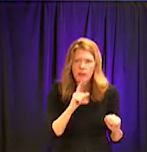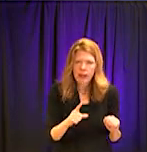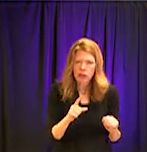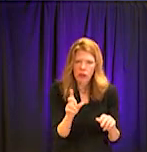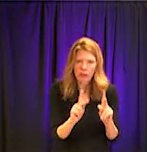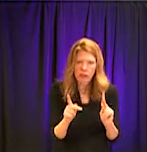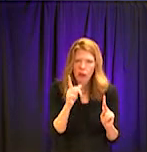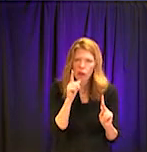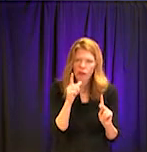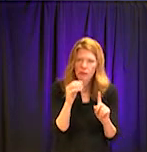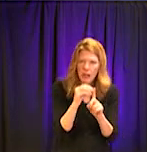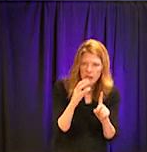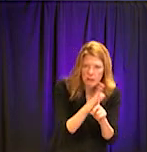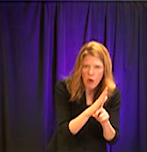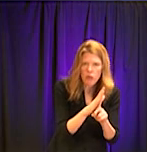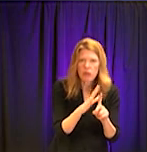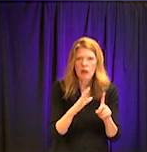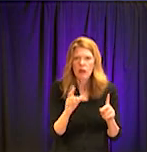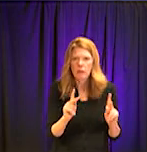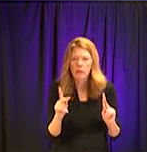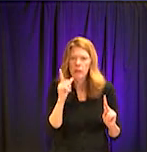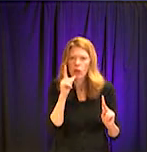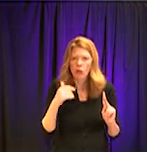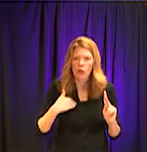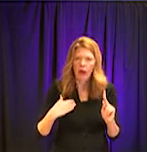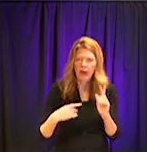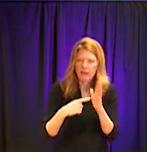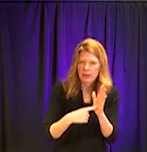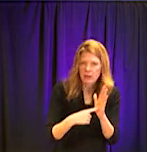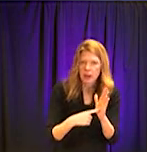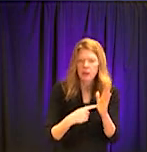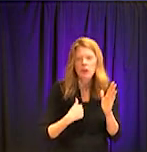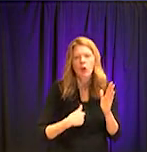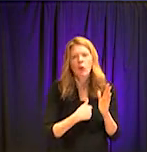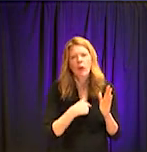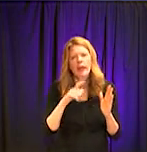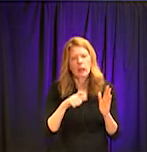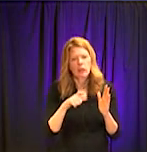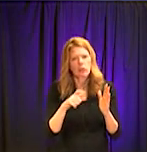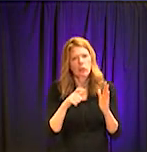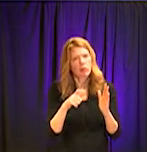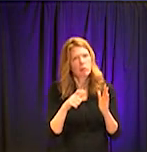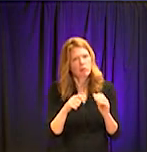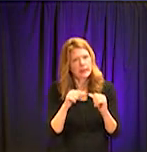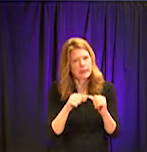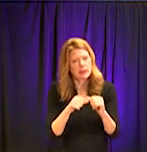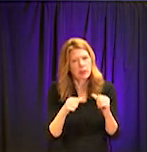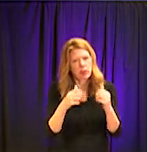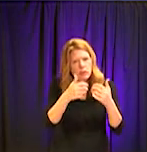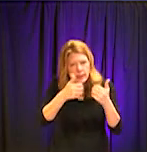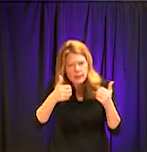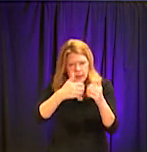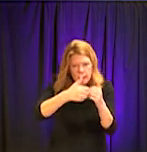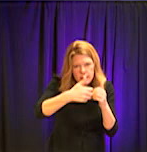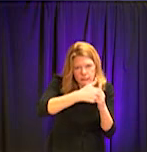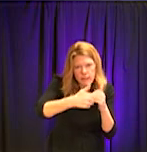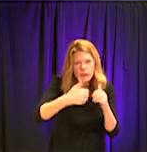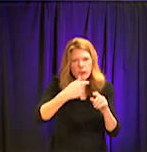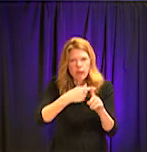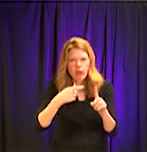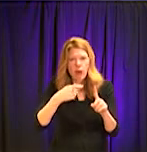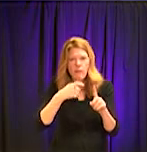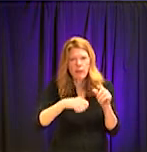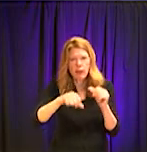folks who have been exposed and make sure that this distancing continues until that peak that you speak of. Manifests itself.